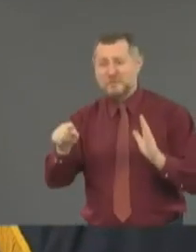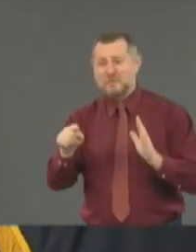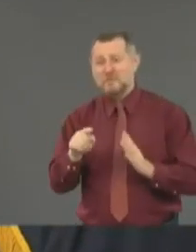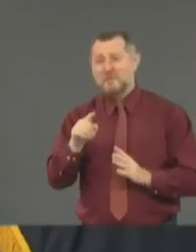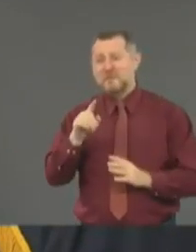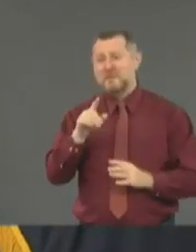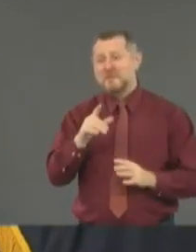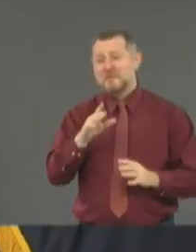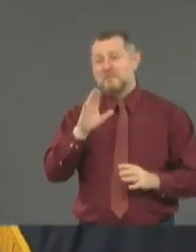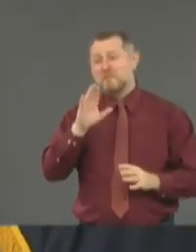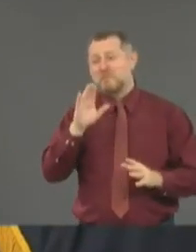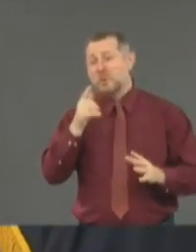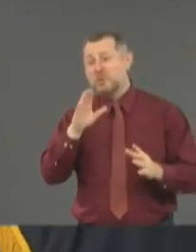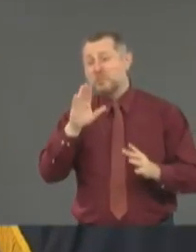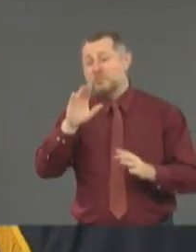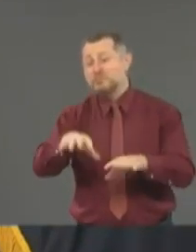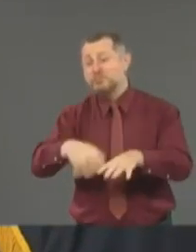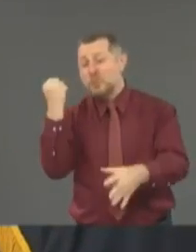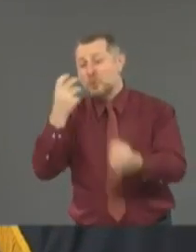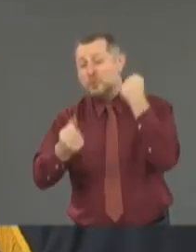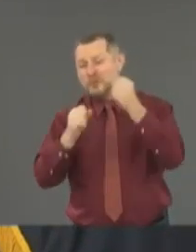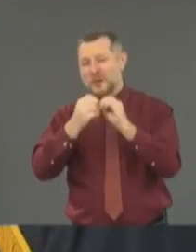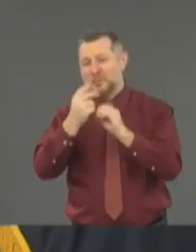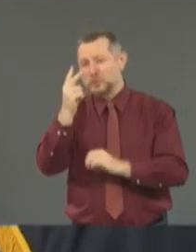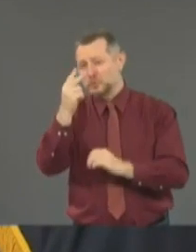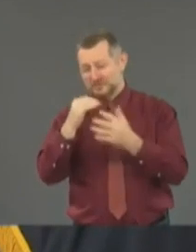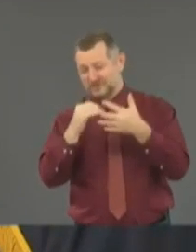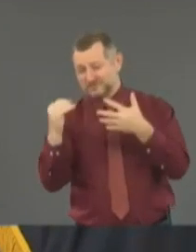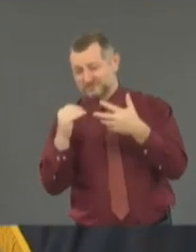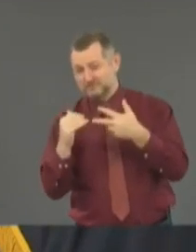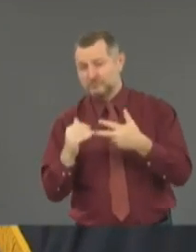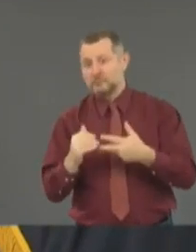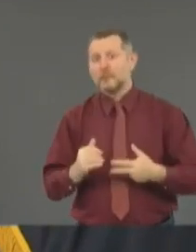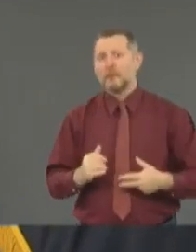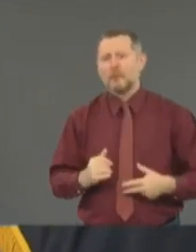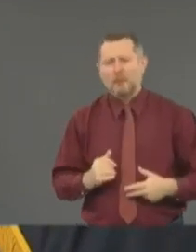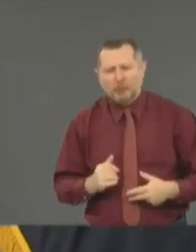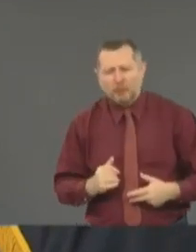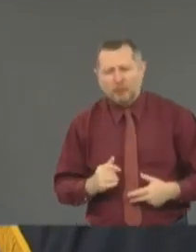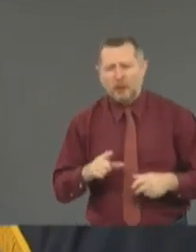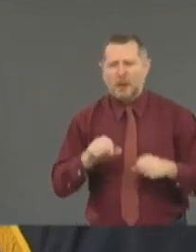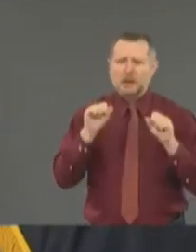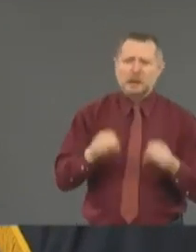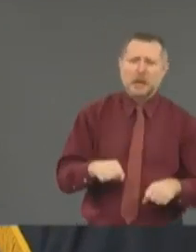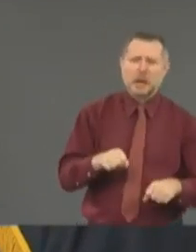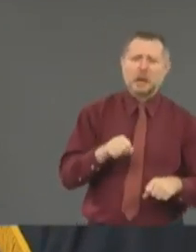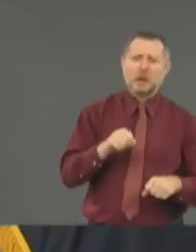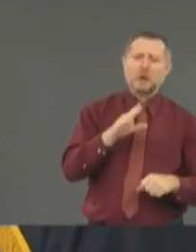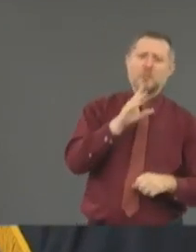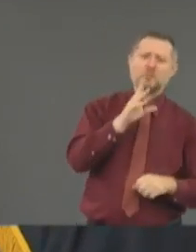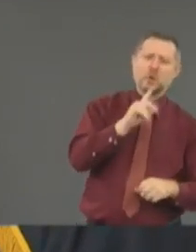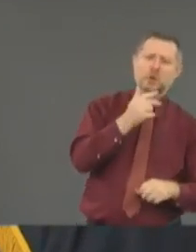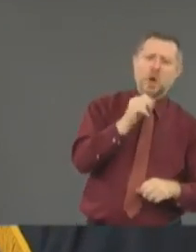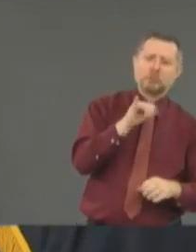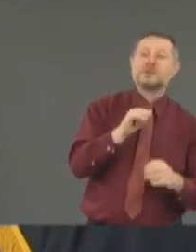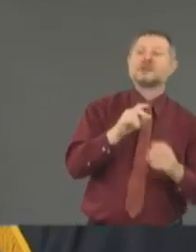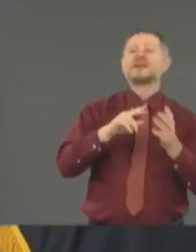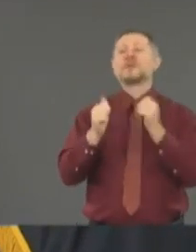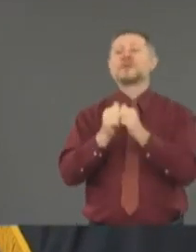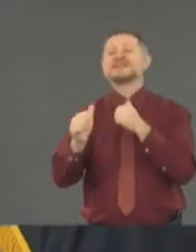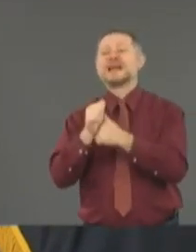can be burglary with a dangerous instrument, like a pipe,